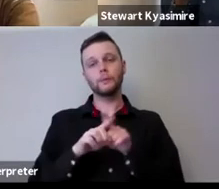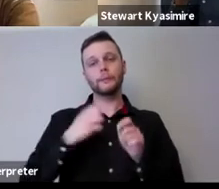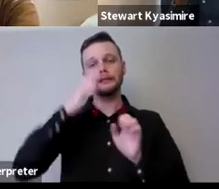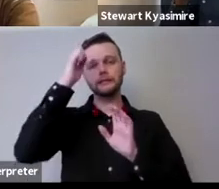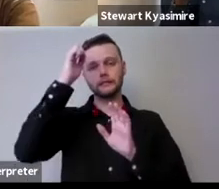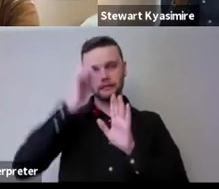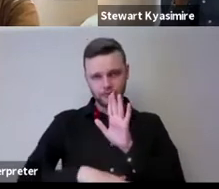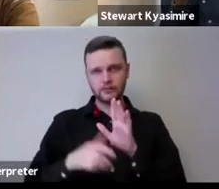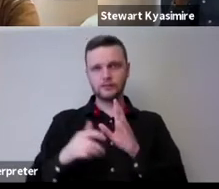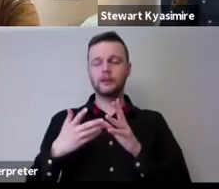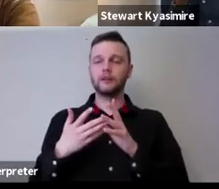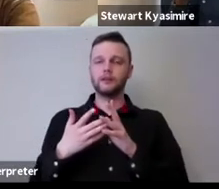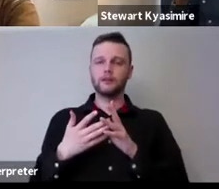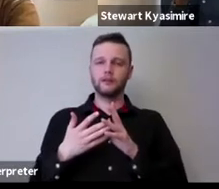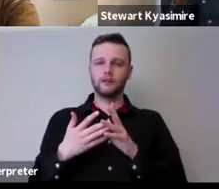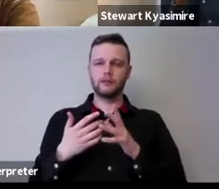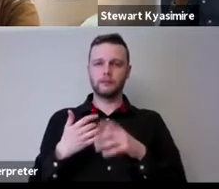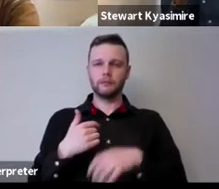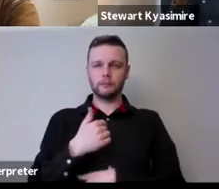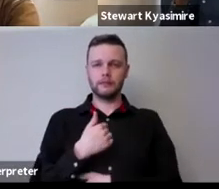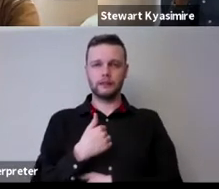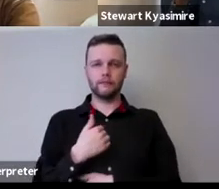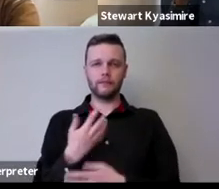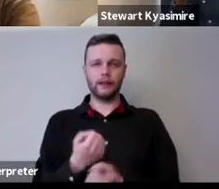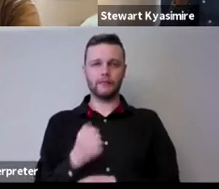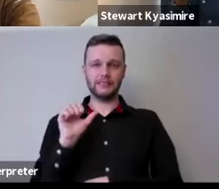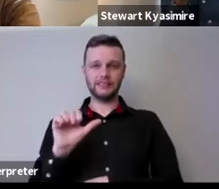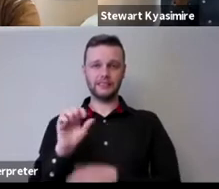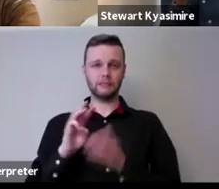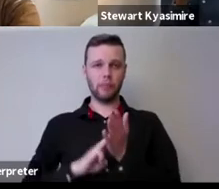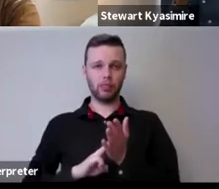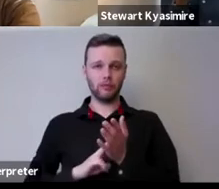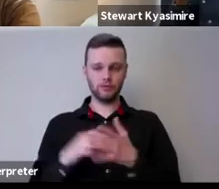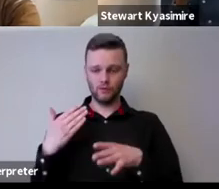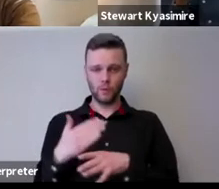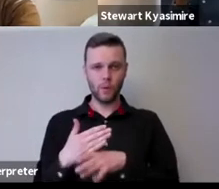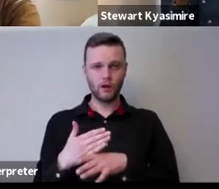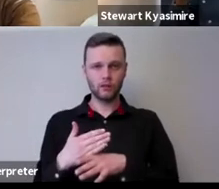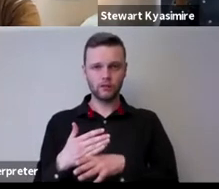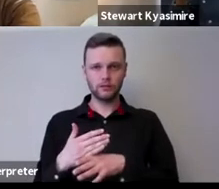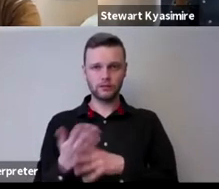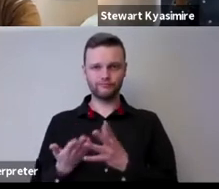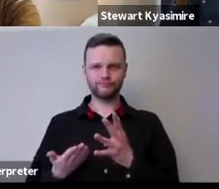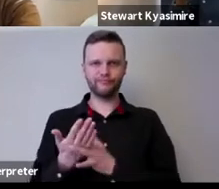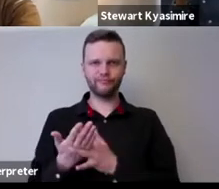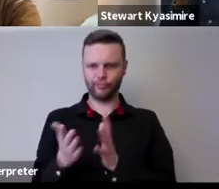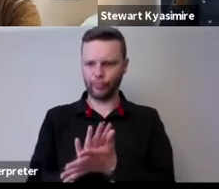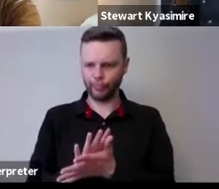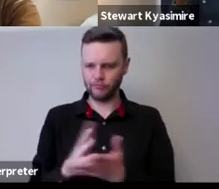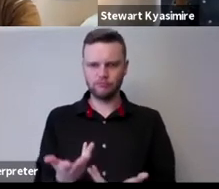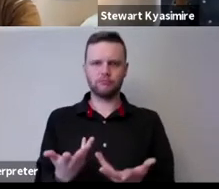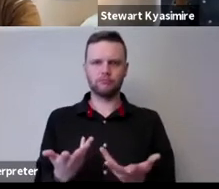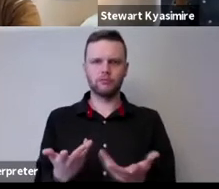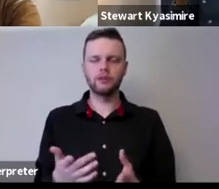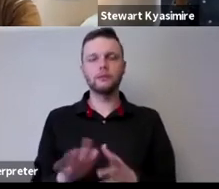through i mean i got six months of work um interrupted so it was also not that was